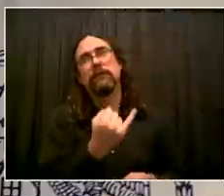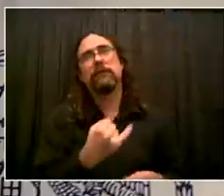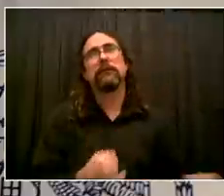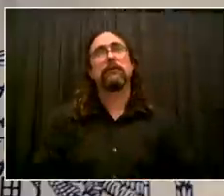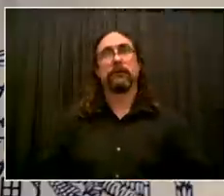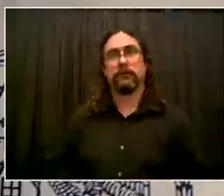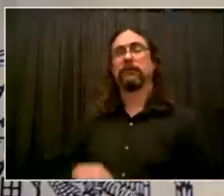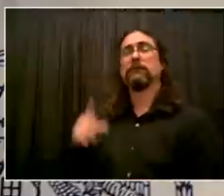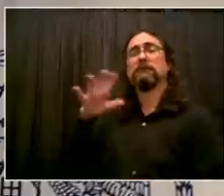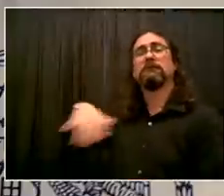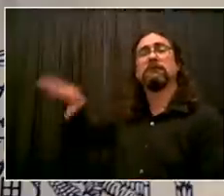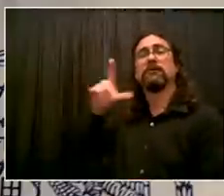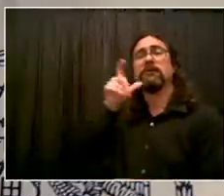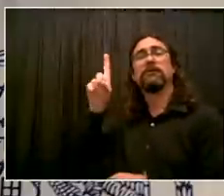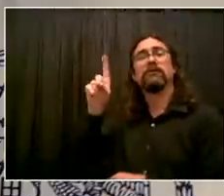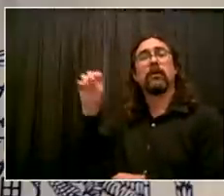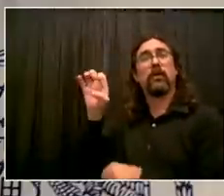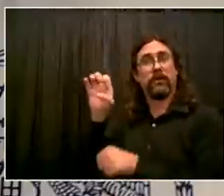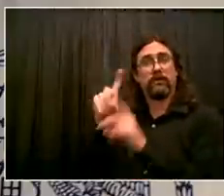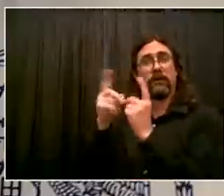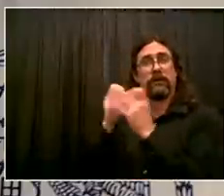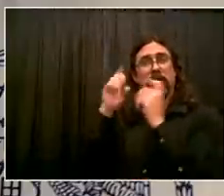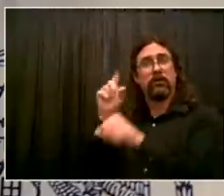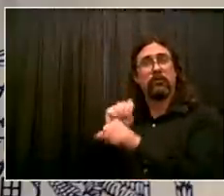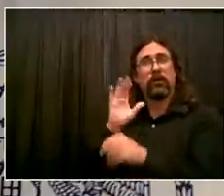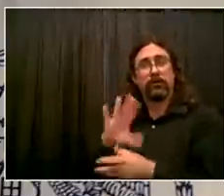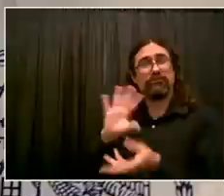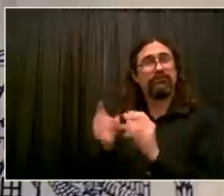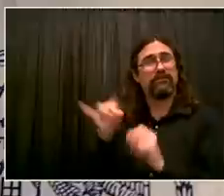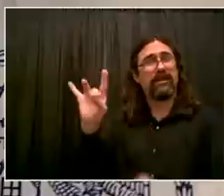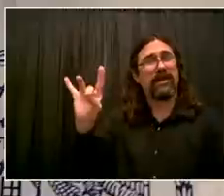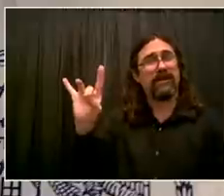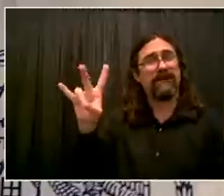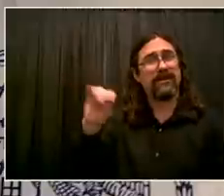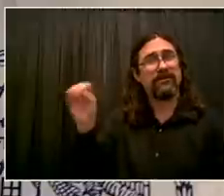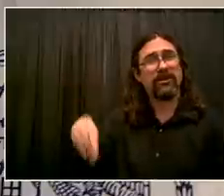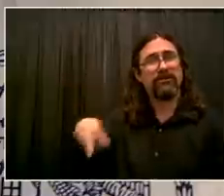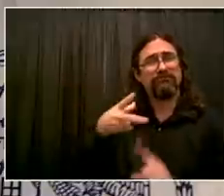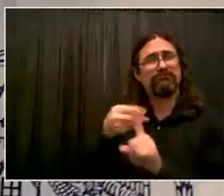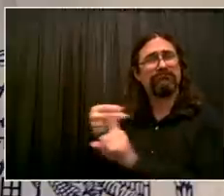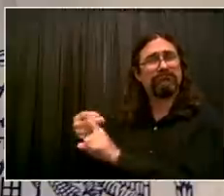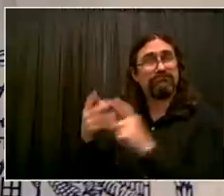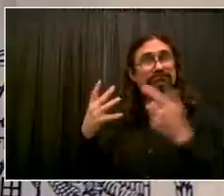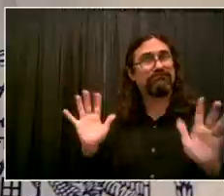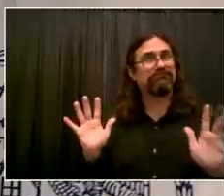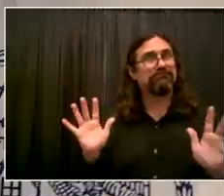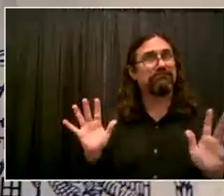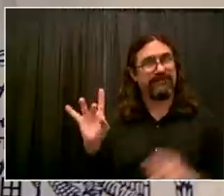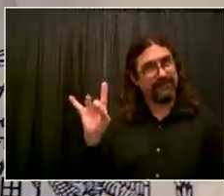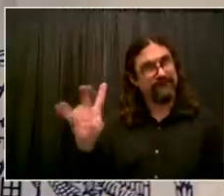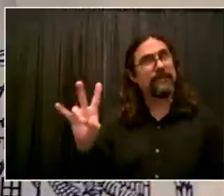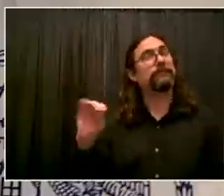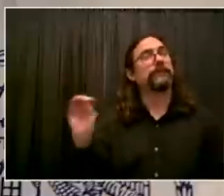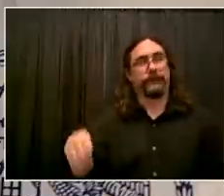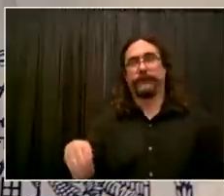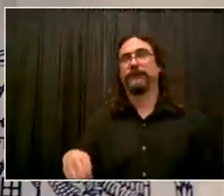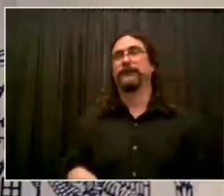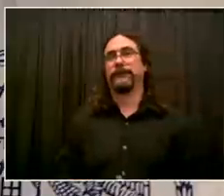97% of principals leading the way. Thank you to everyone who got vaccinated, particular thanks to the principals for their leadership.